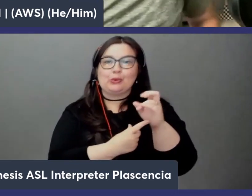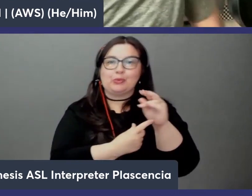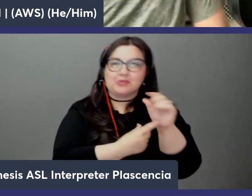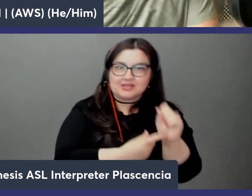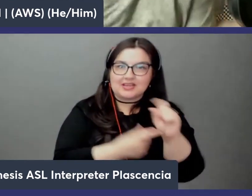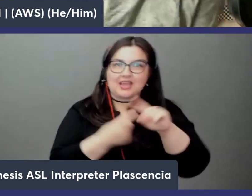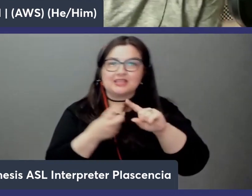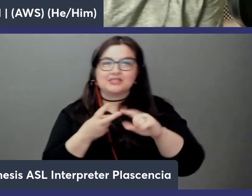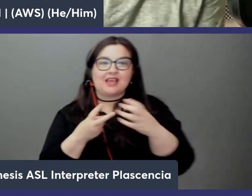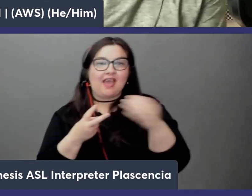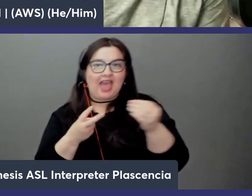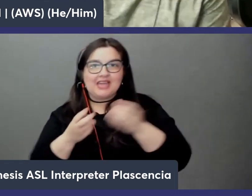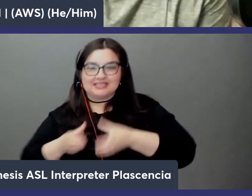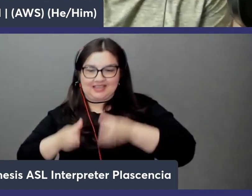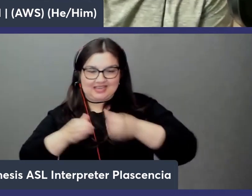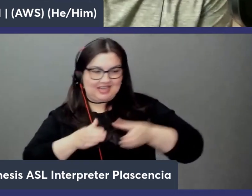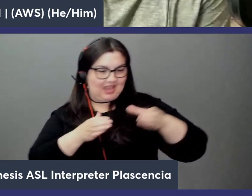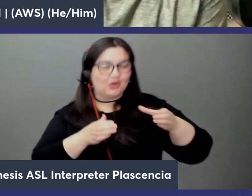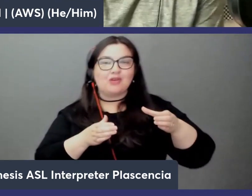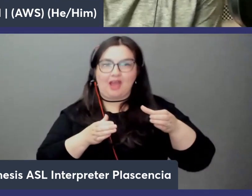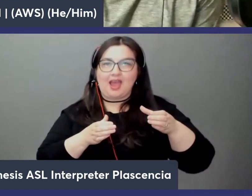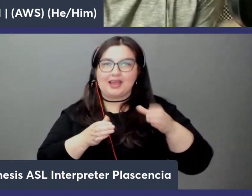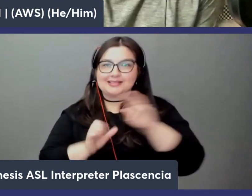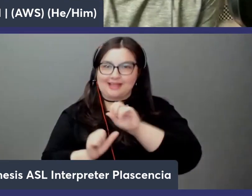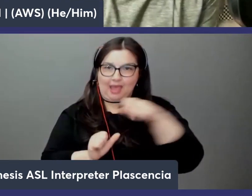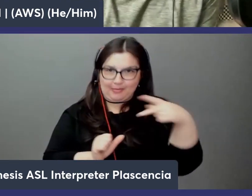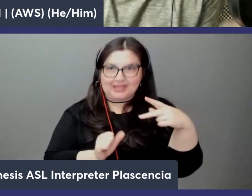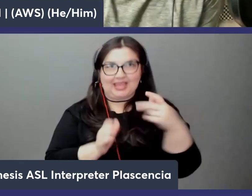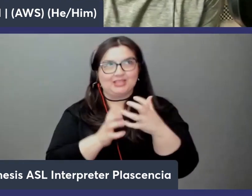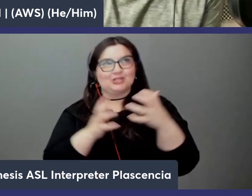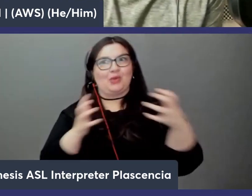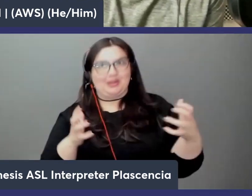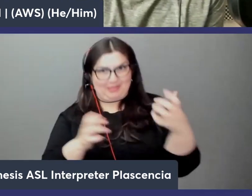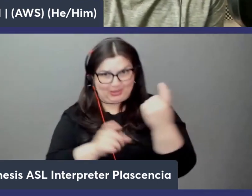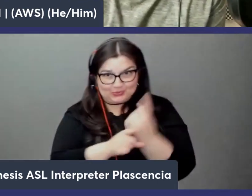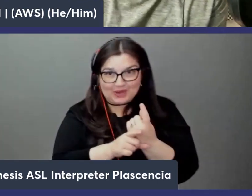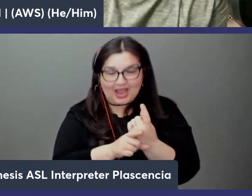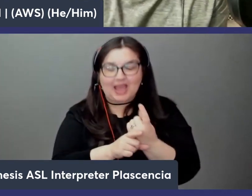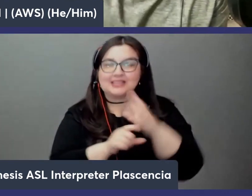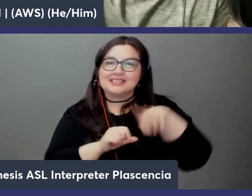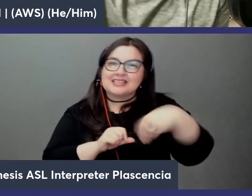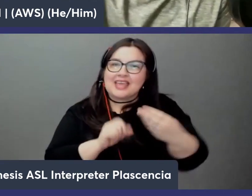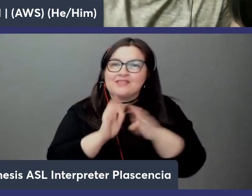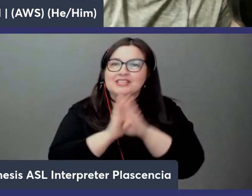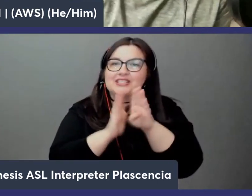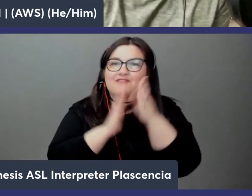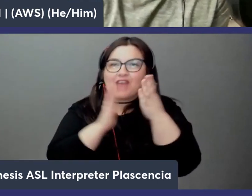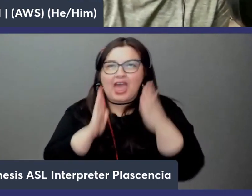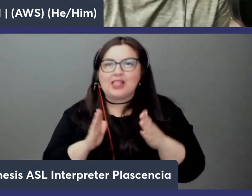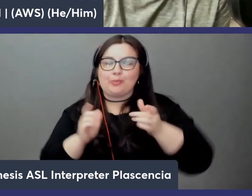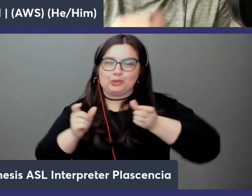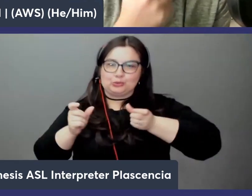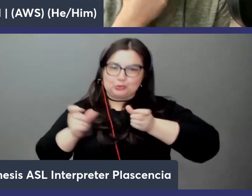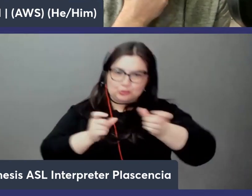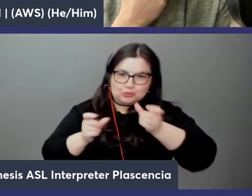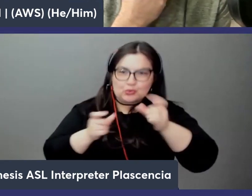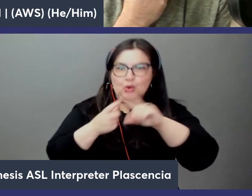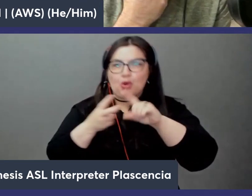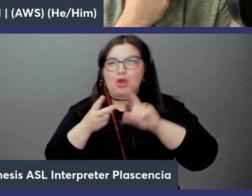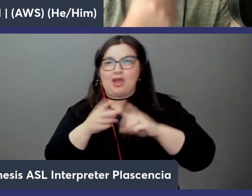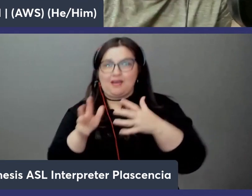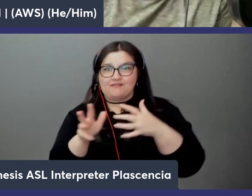containerized applications in general quite a bit uh right and that's uh giving developers uh you know control fast